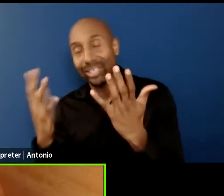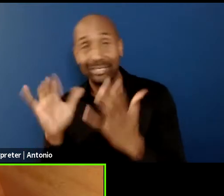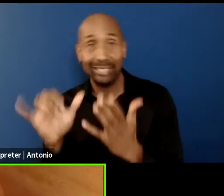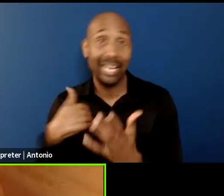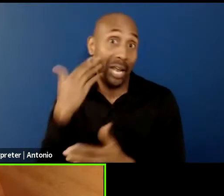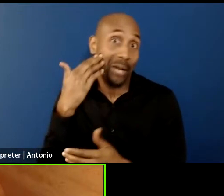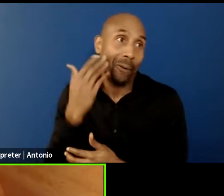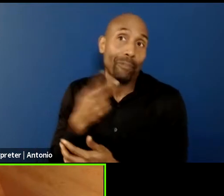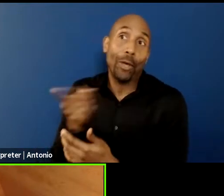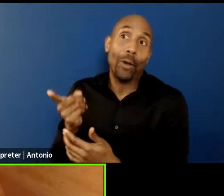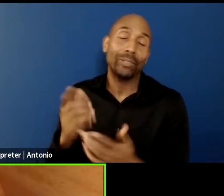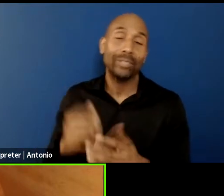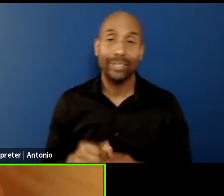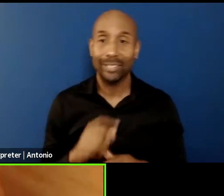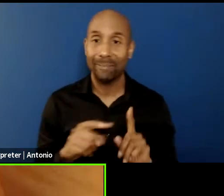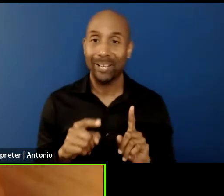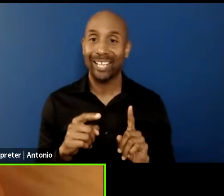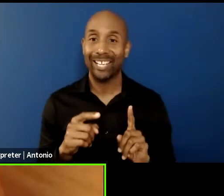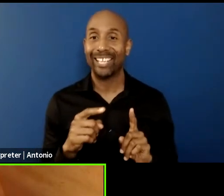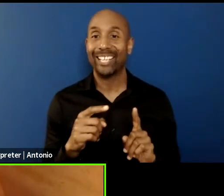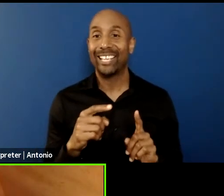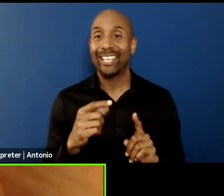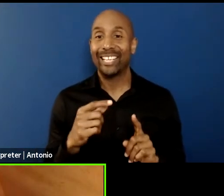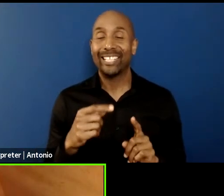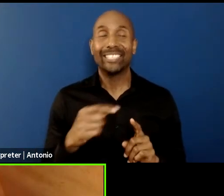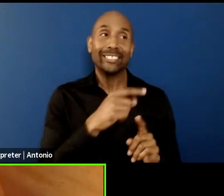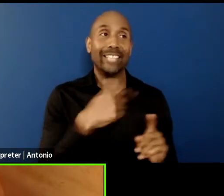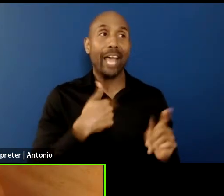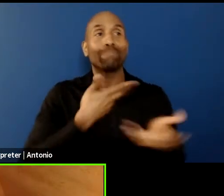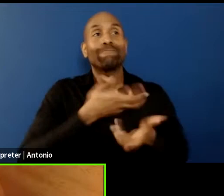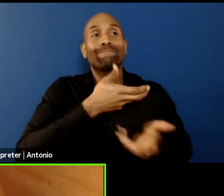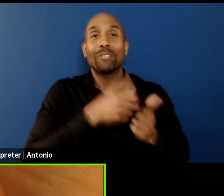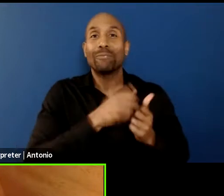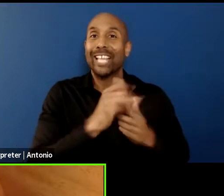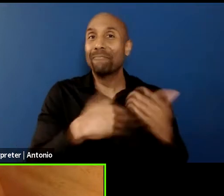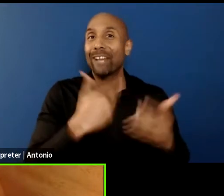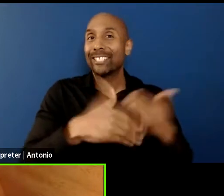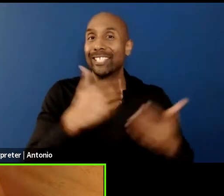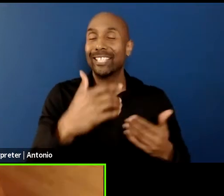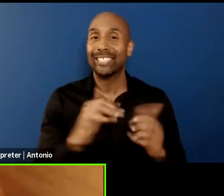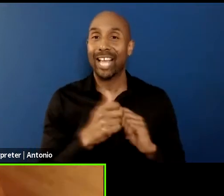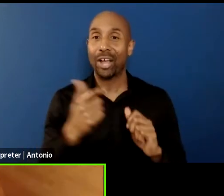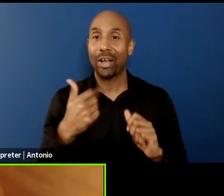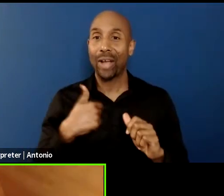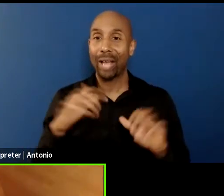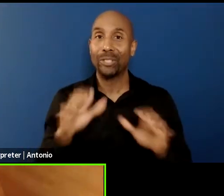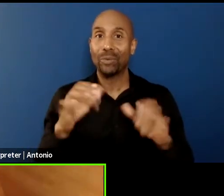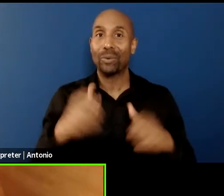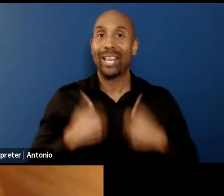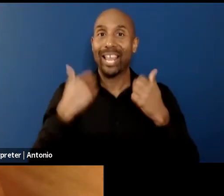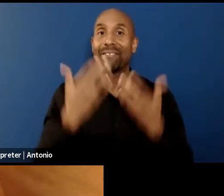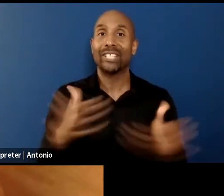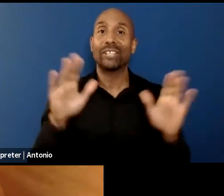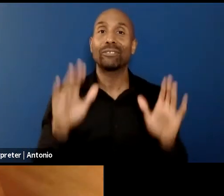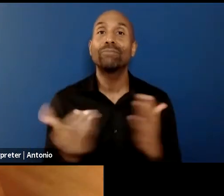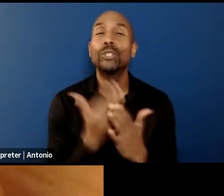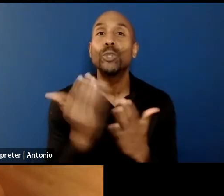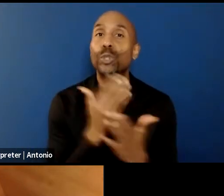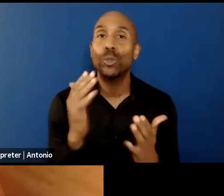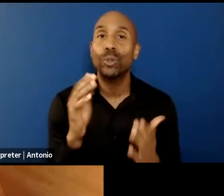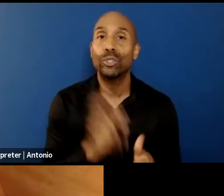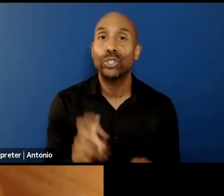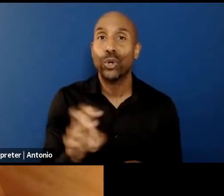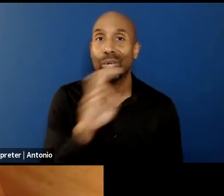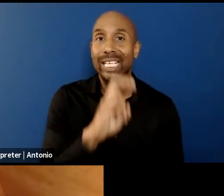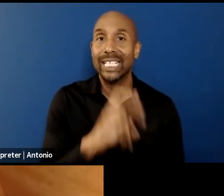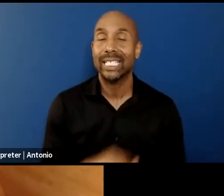that I understood life in general and, and, and for me it's just like a new journey. So it's like a, your